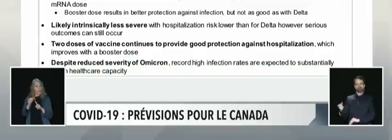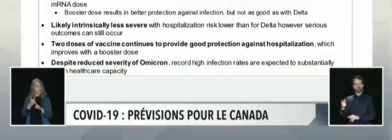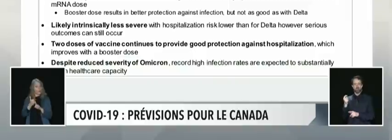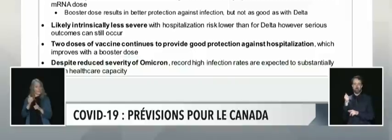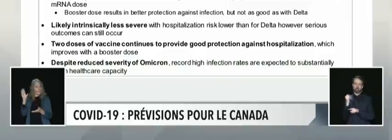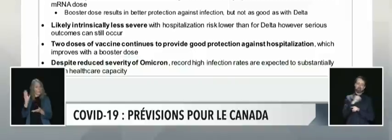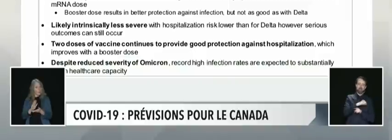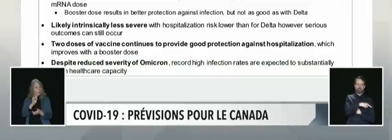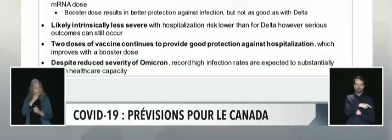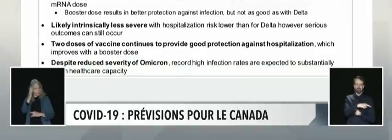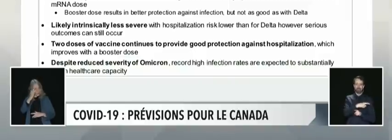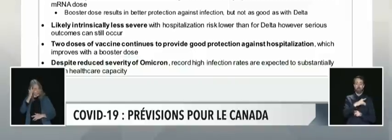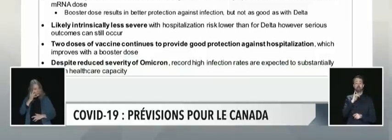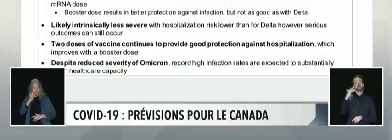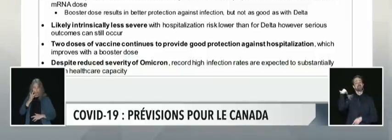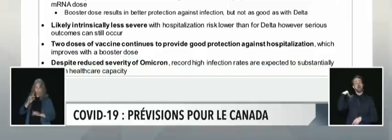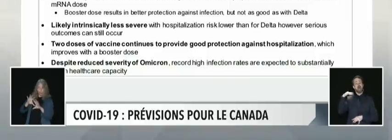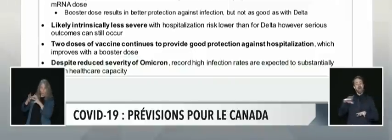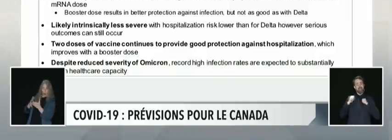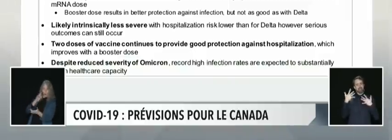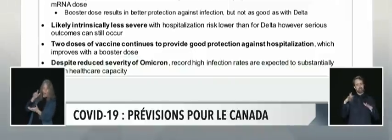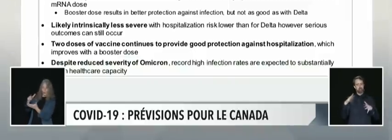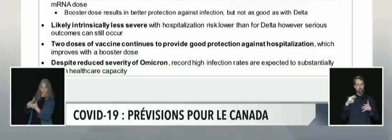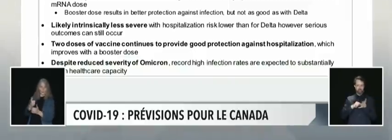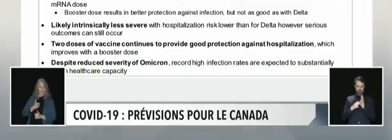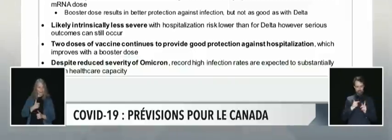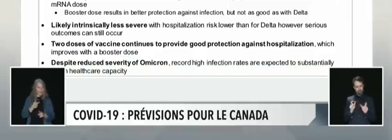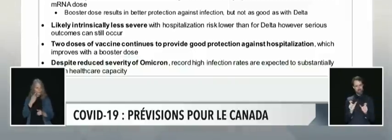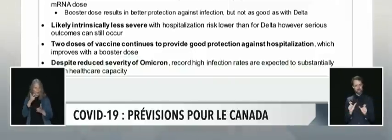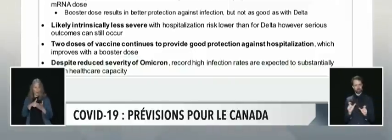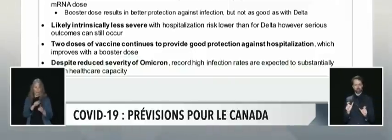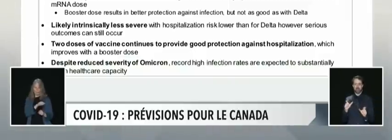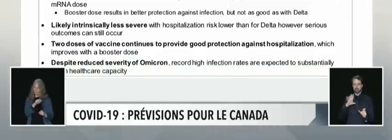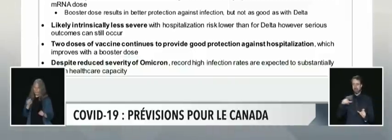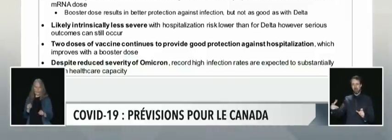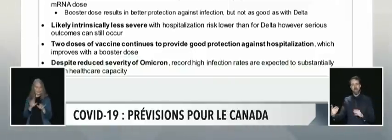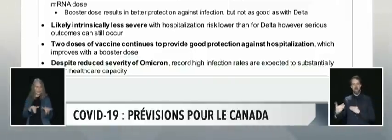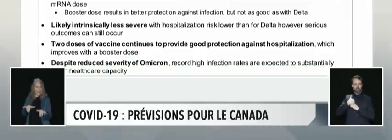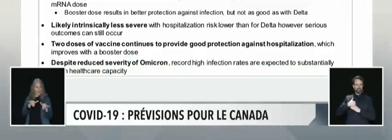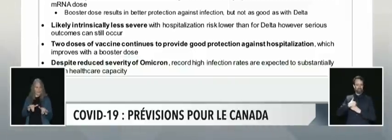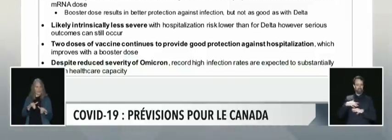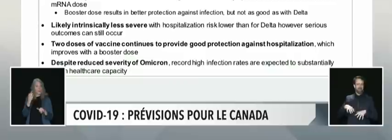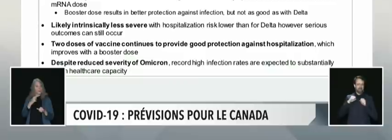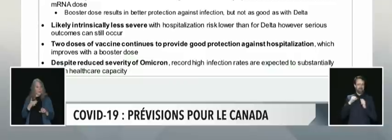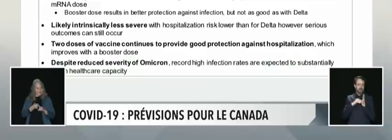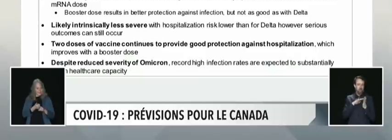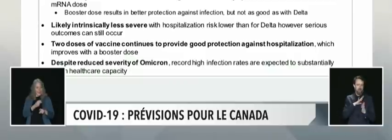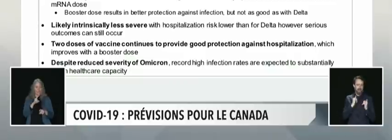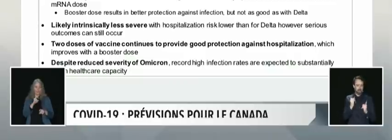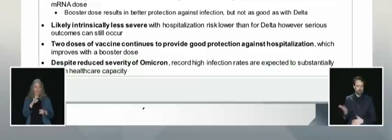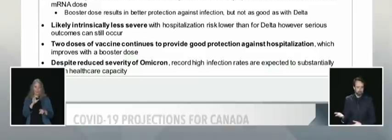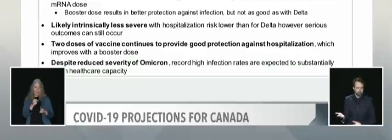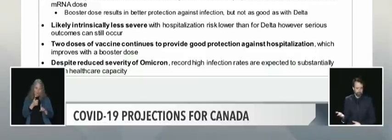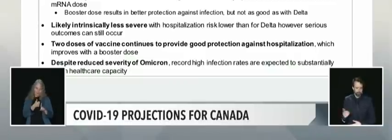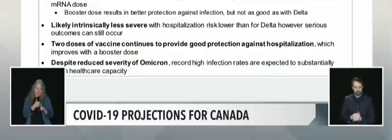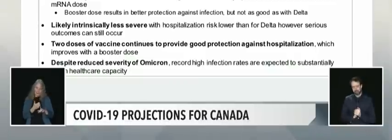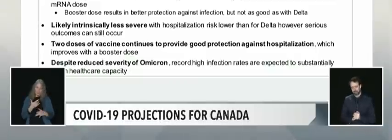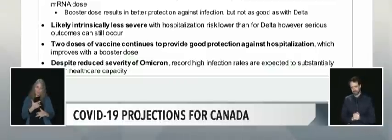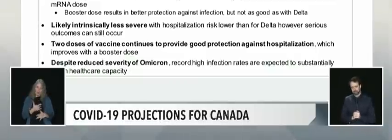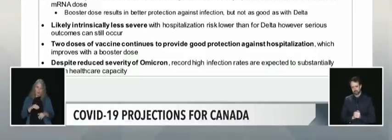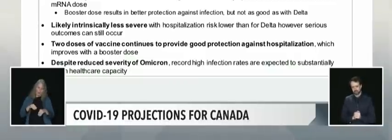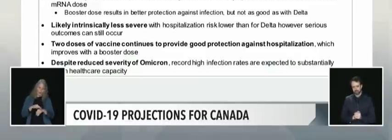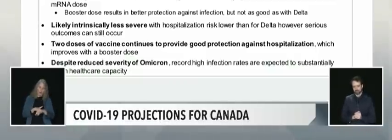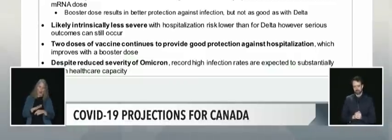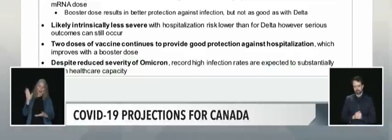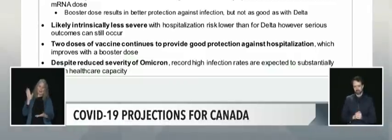international and Canadian data is likely due to characteristics of the virus and protection from severe disease as a